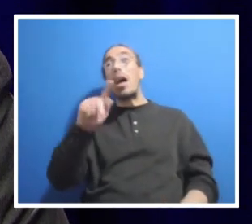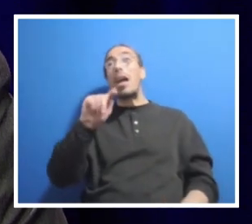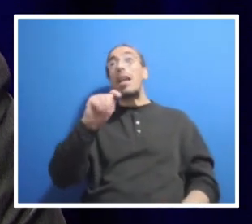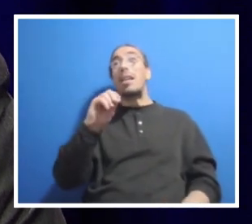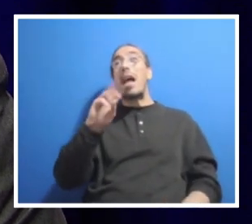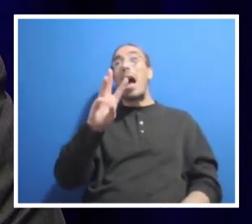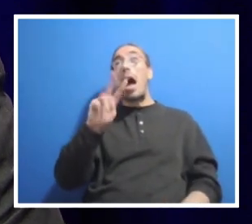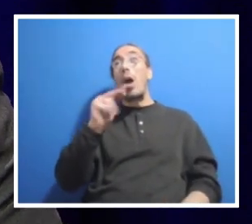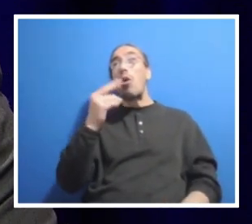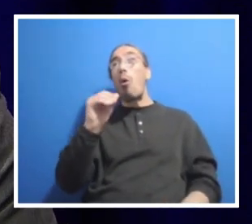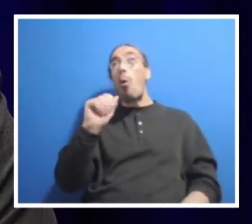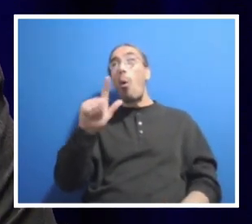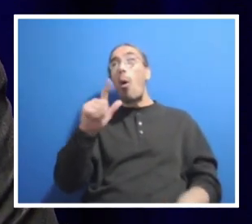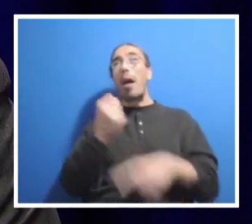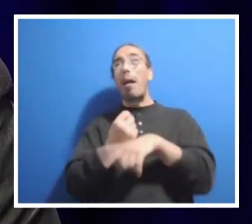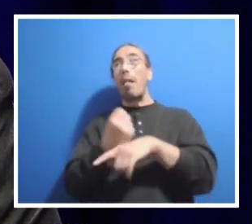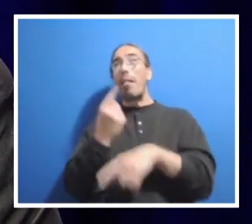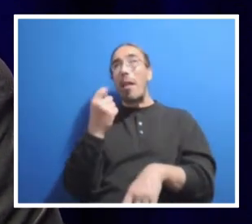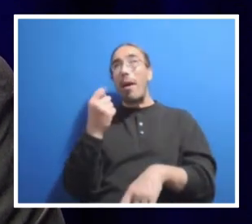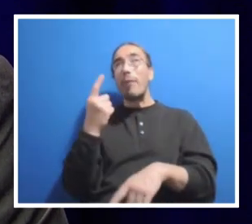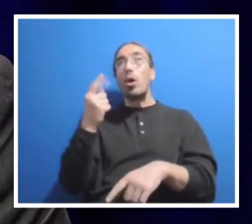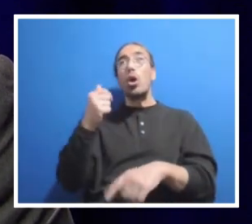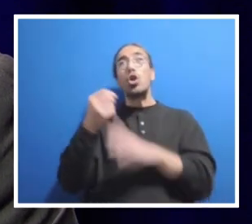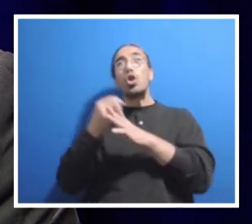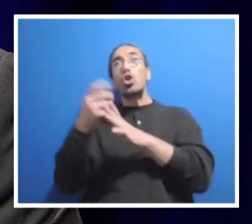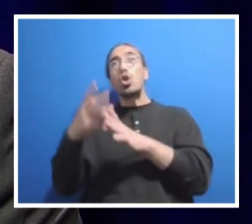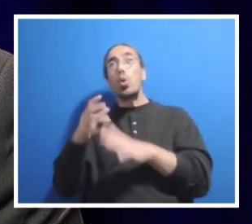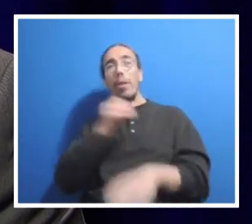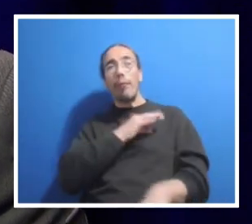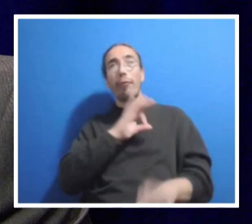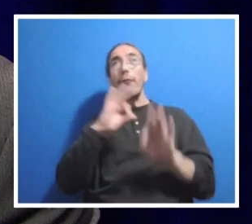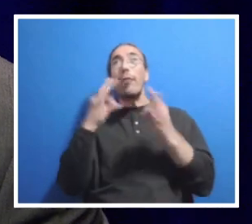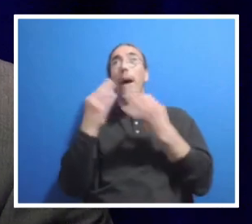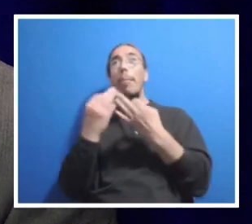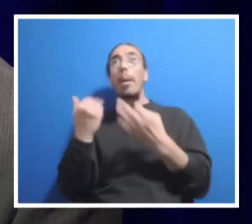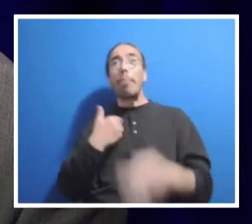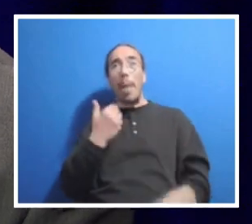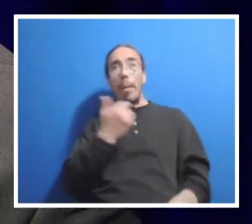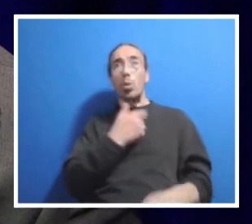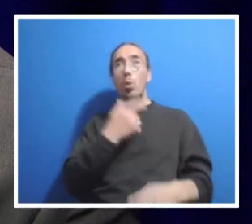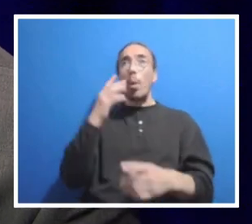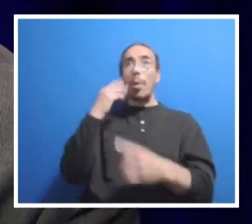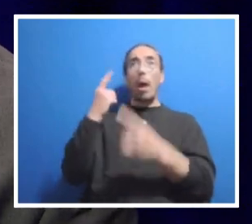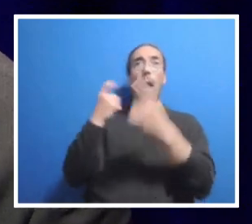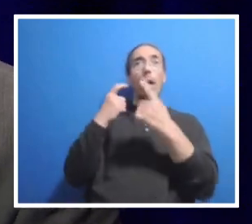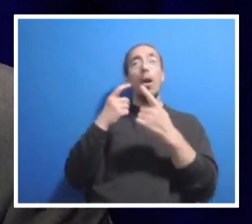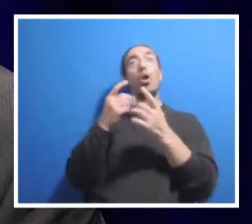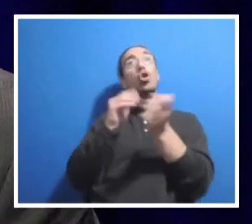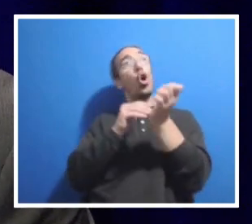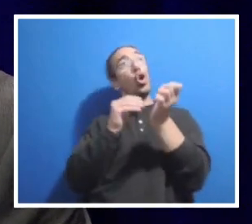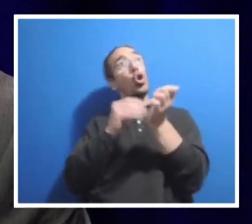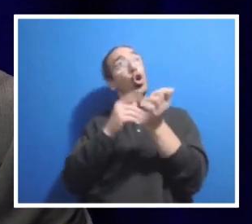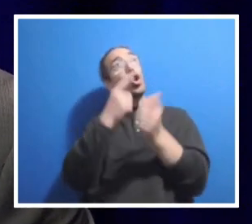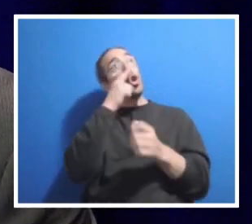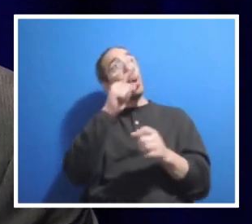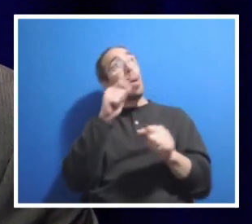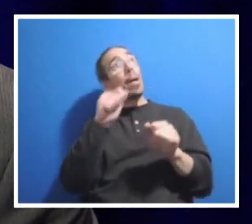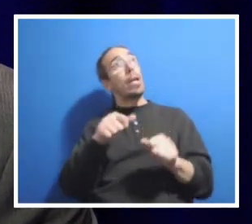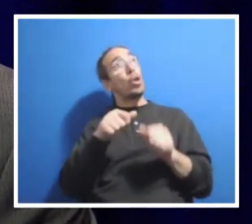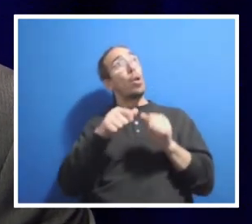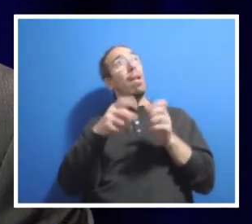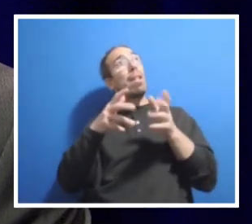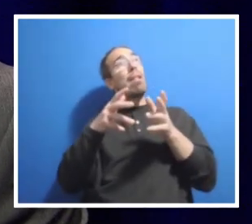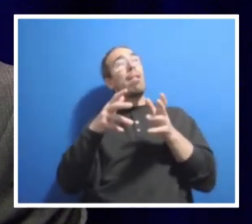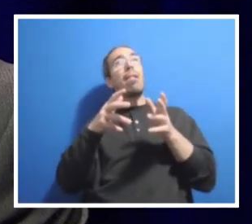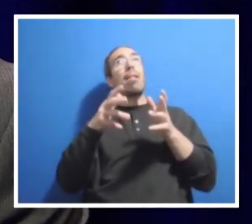focused on questions from students and their family members. But as we wrap up today, Dr. Bendapudi, would you leave us with a few words? Just to say